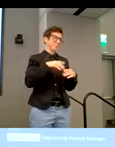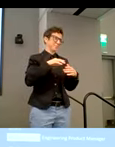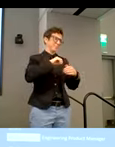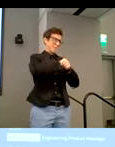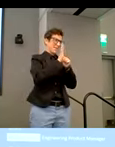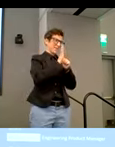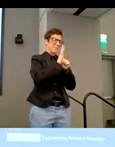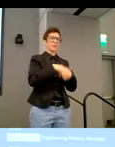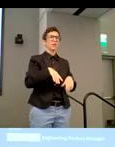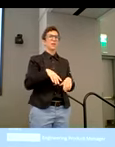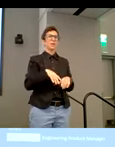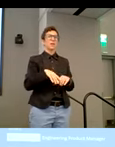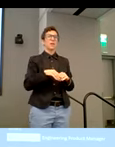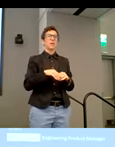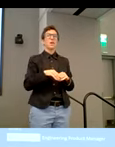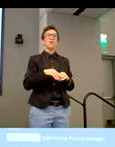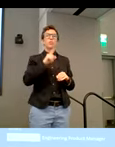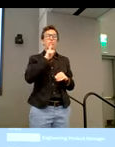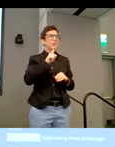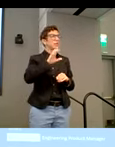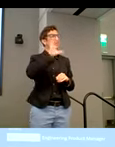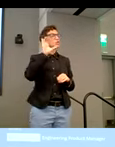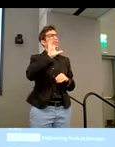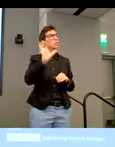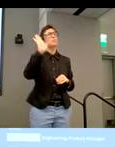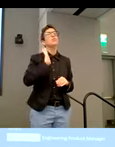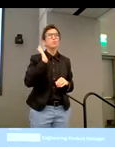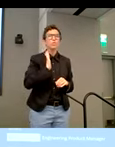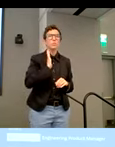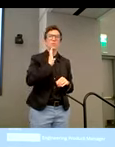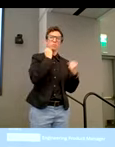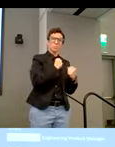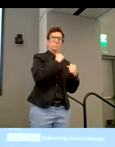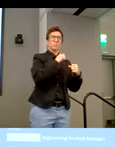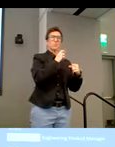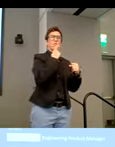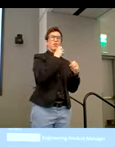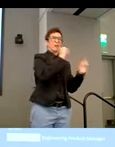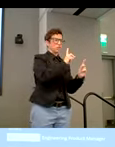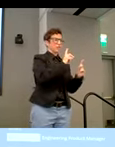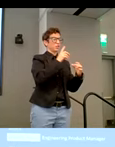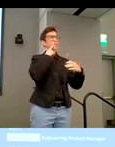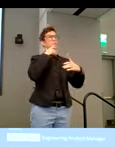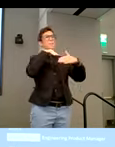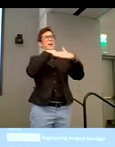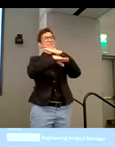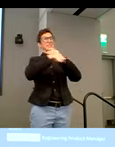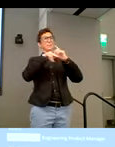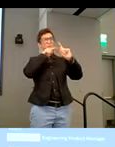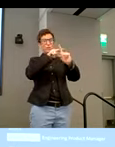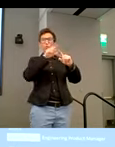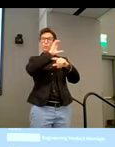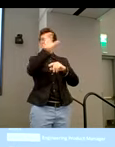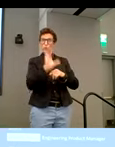Zoom's strongest market was in education. And so from an accessibility perspective, Zoom